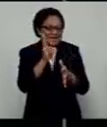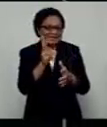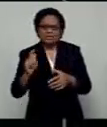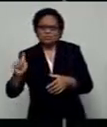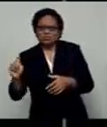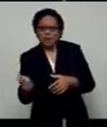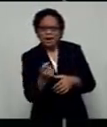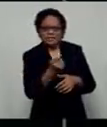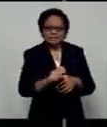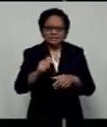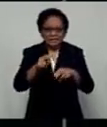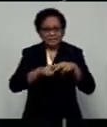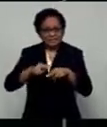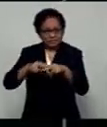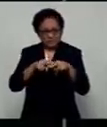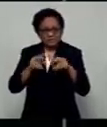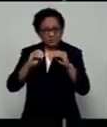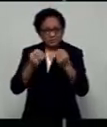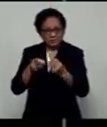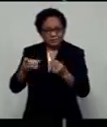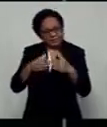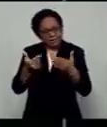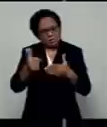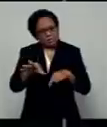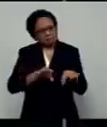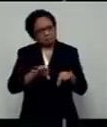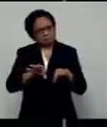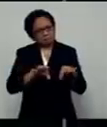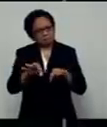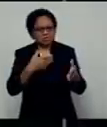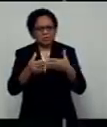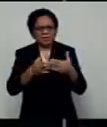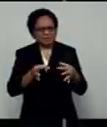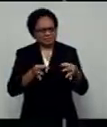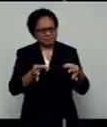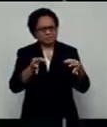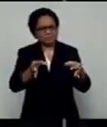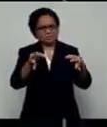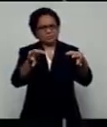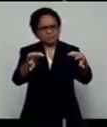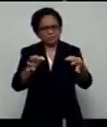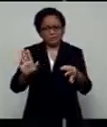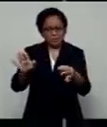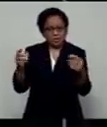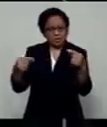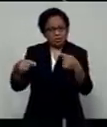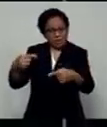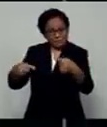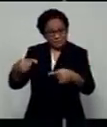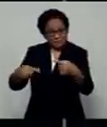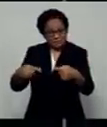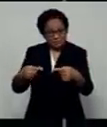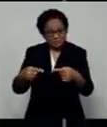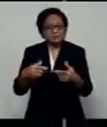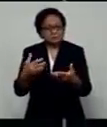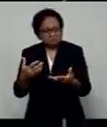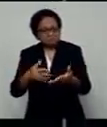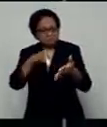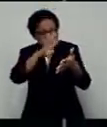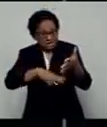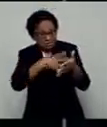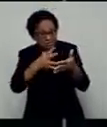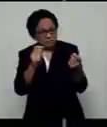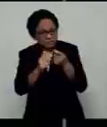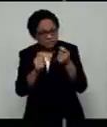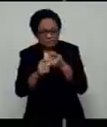is one that has made plans despite having to postpone most of its tournaments and rearrange its sporting calendar.